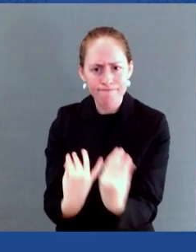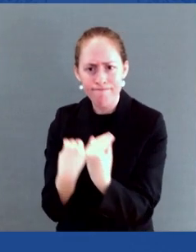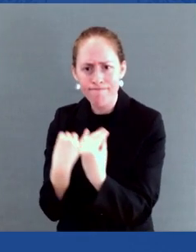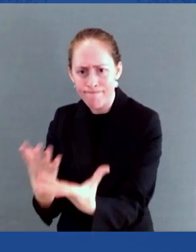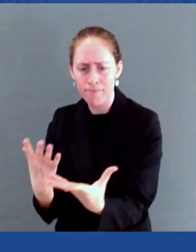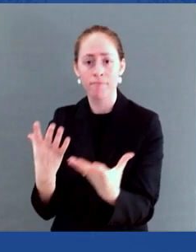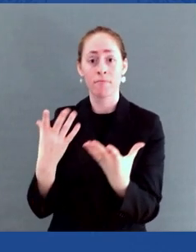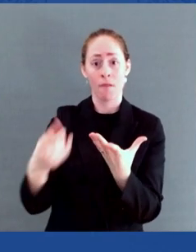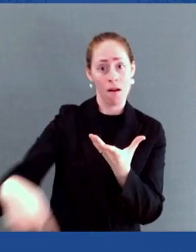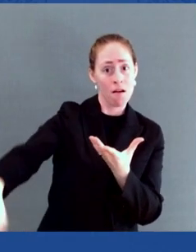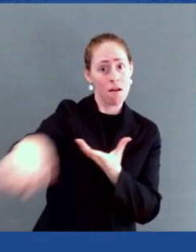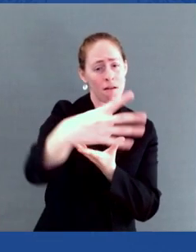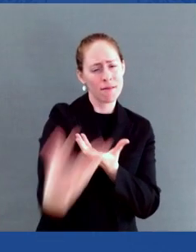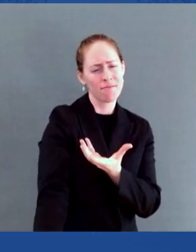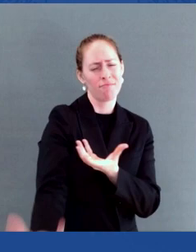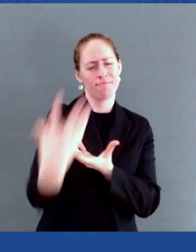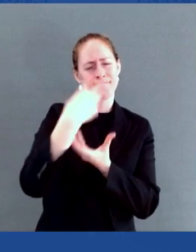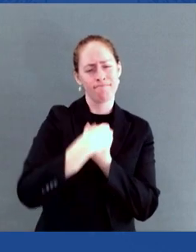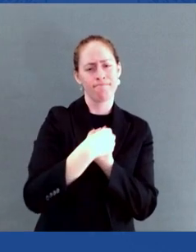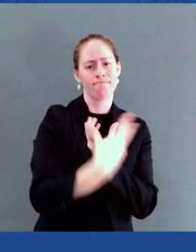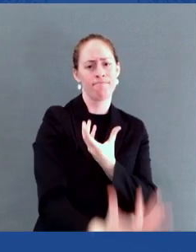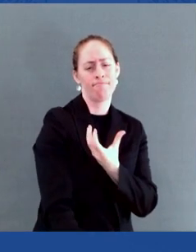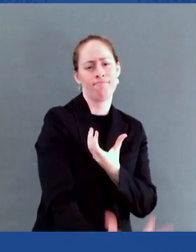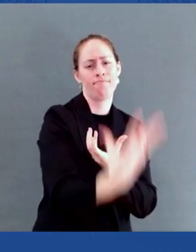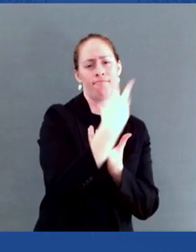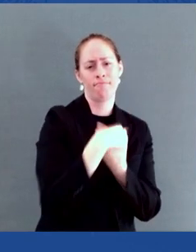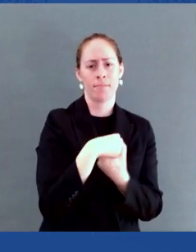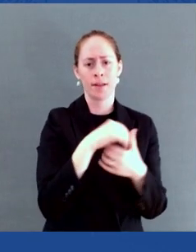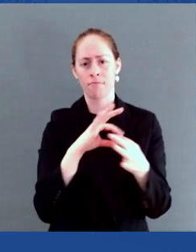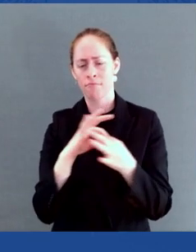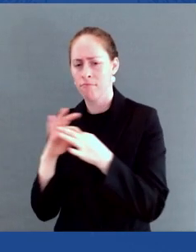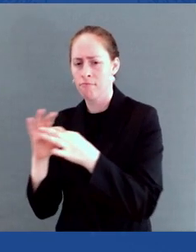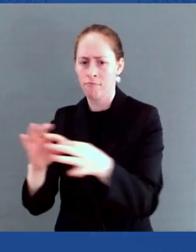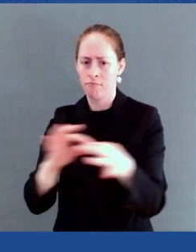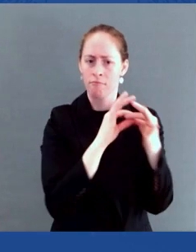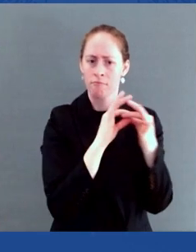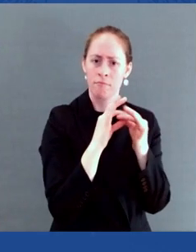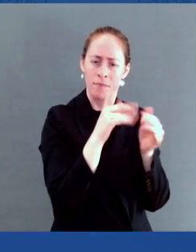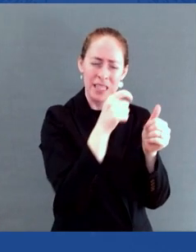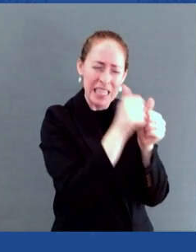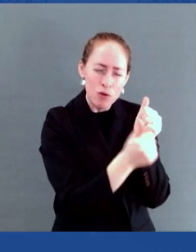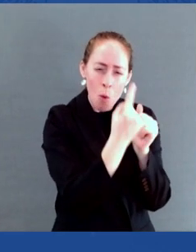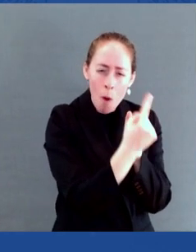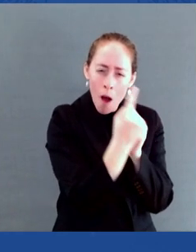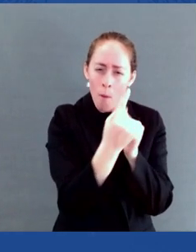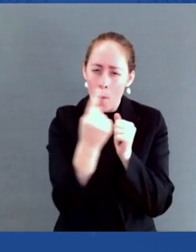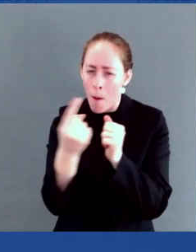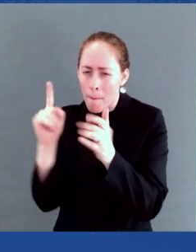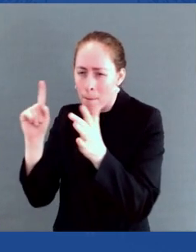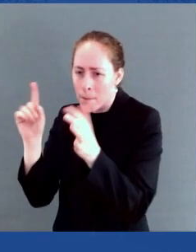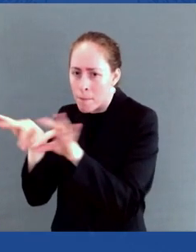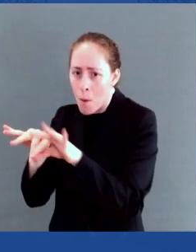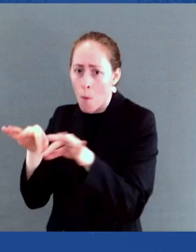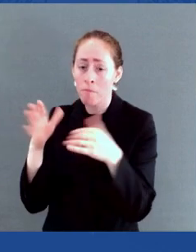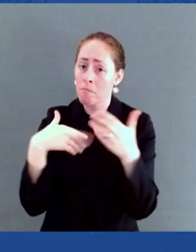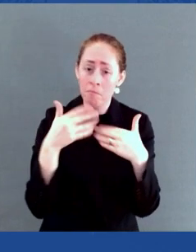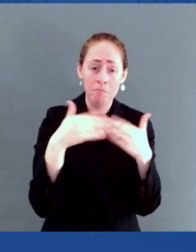whether we are in government, health care, the private sector, or community-based organizations.